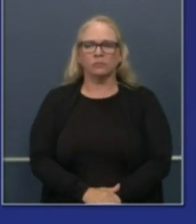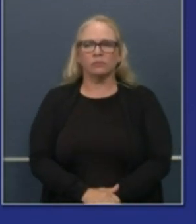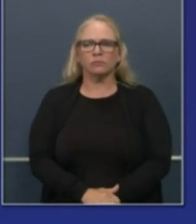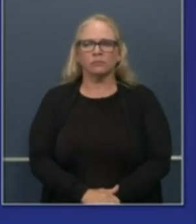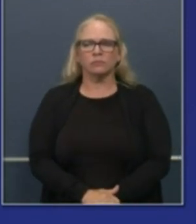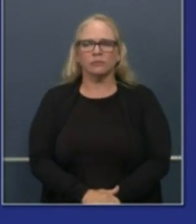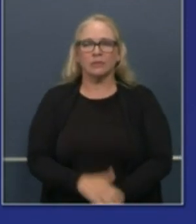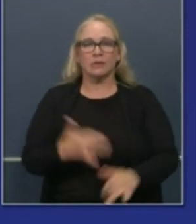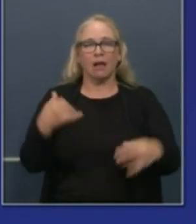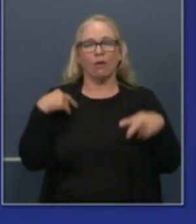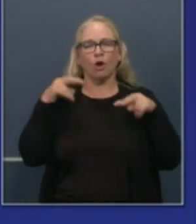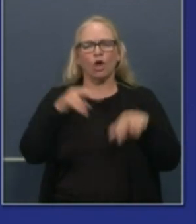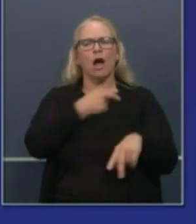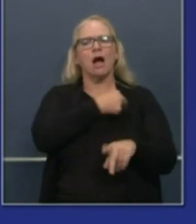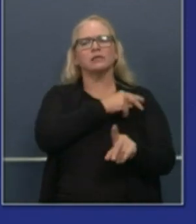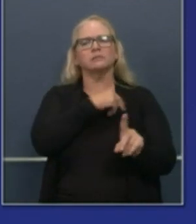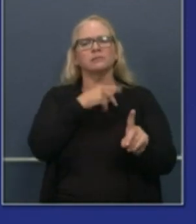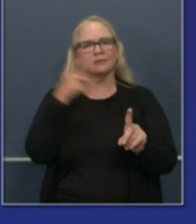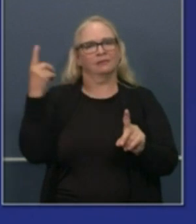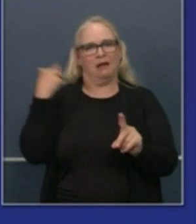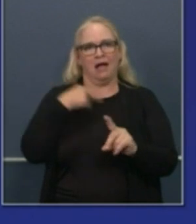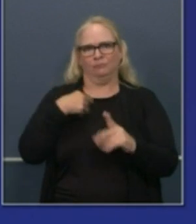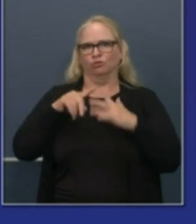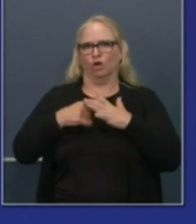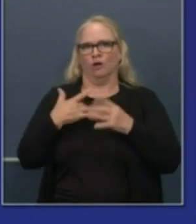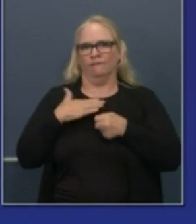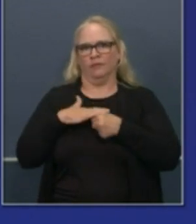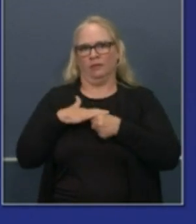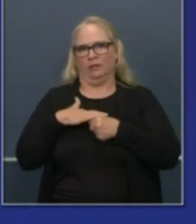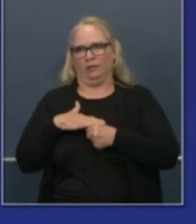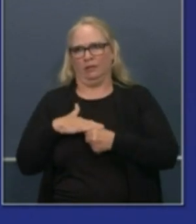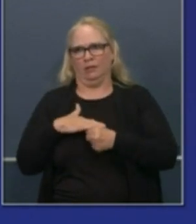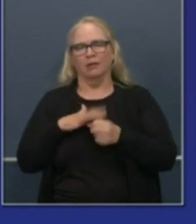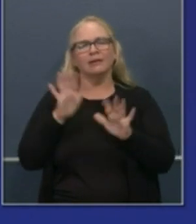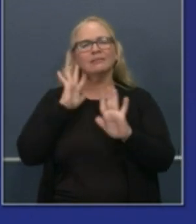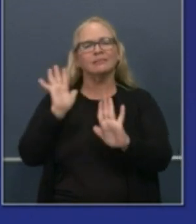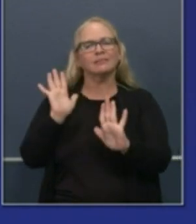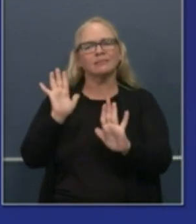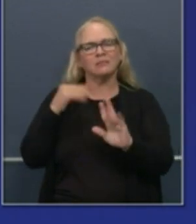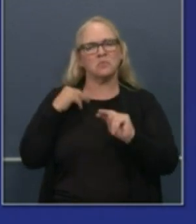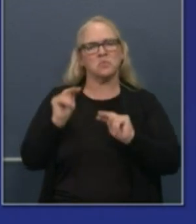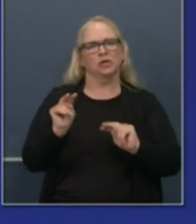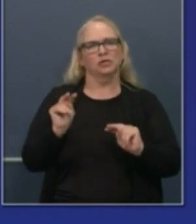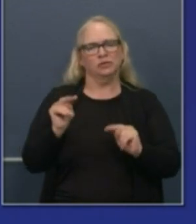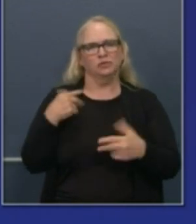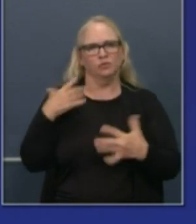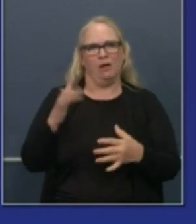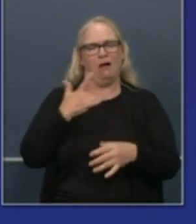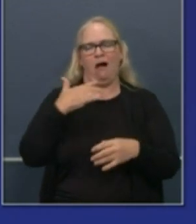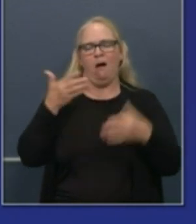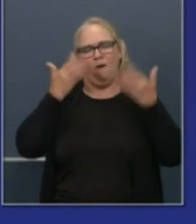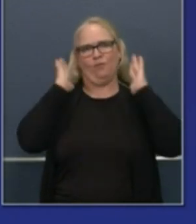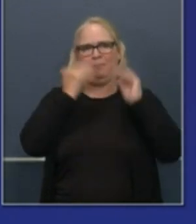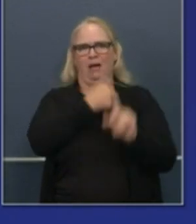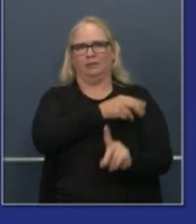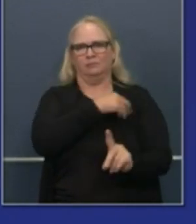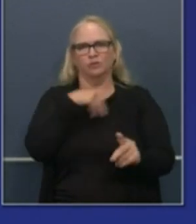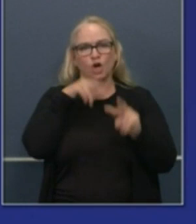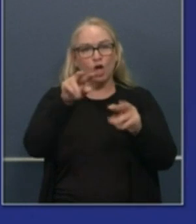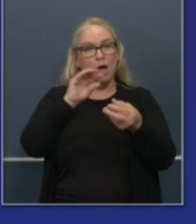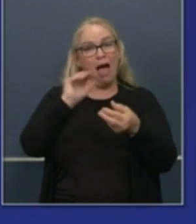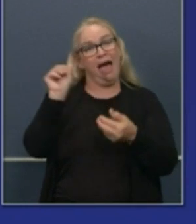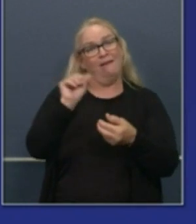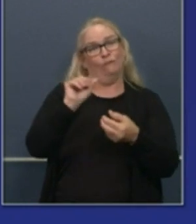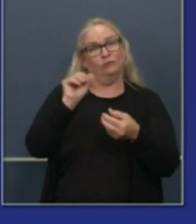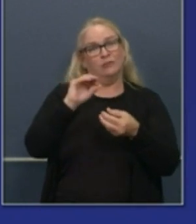on a hospital system will impact that more in terms of where but total hospitalizations with